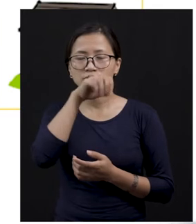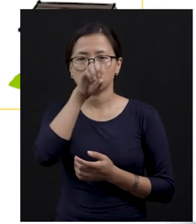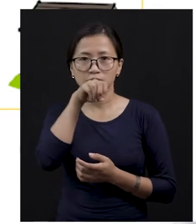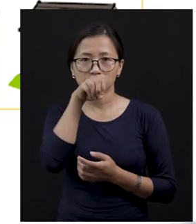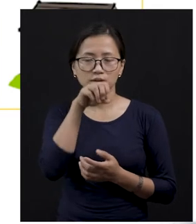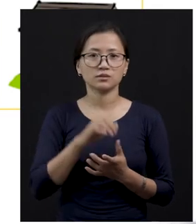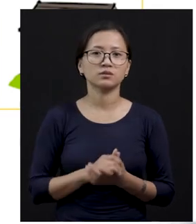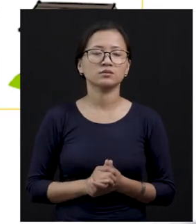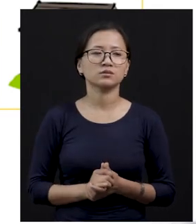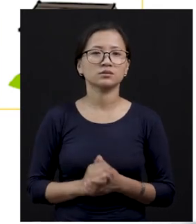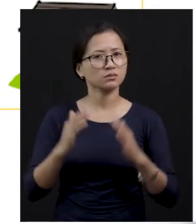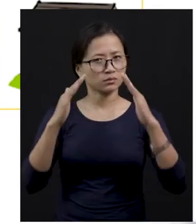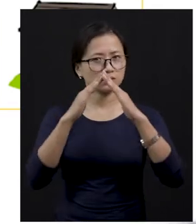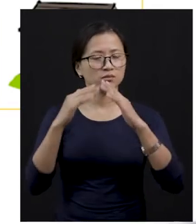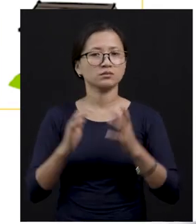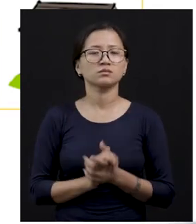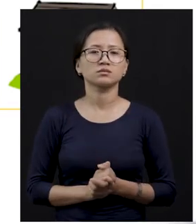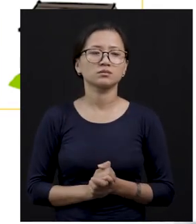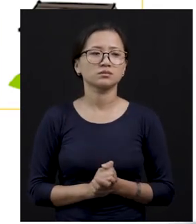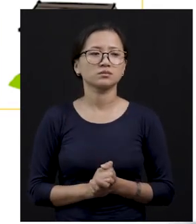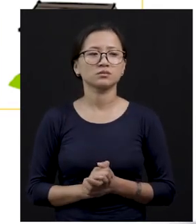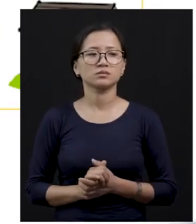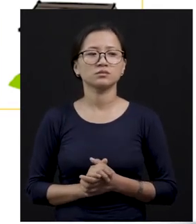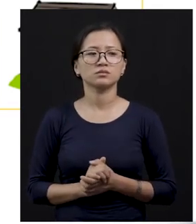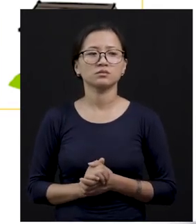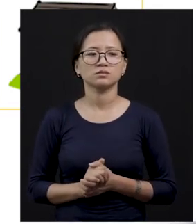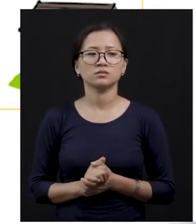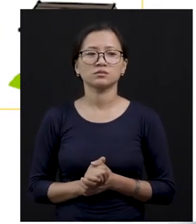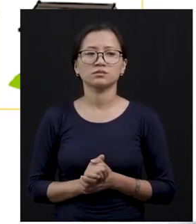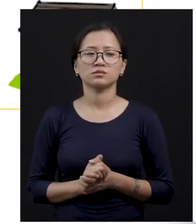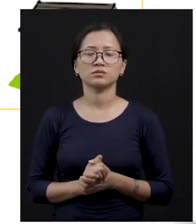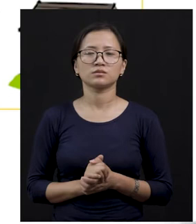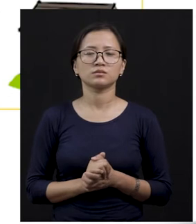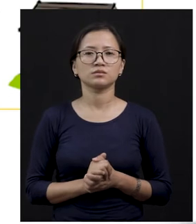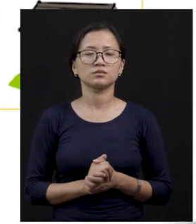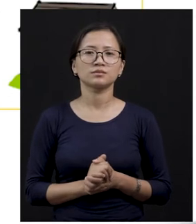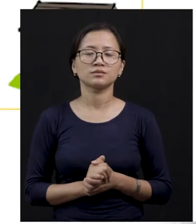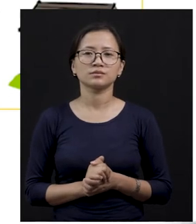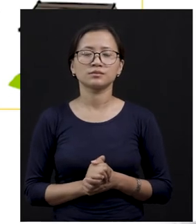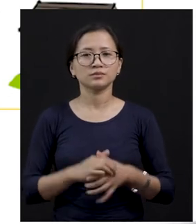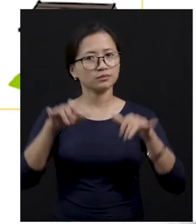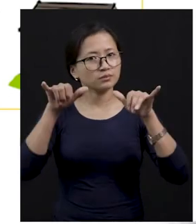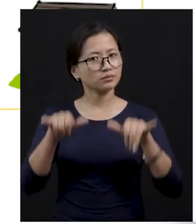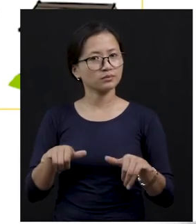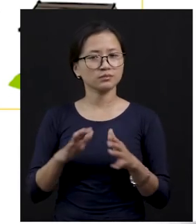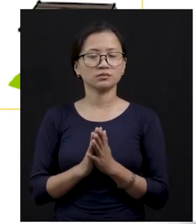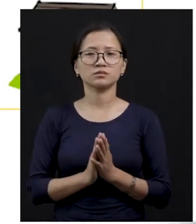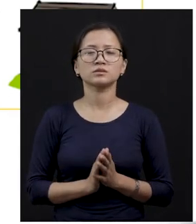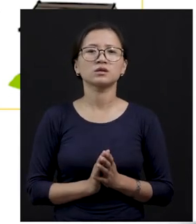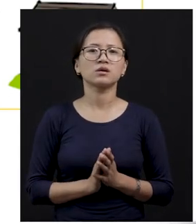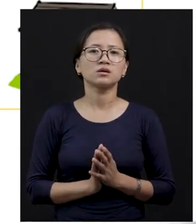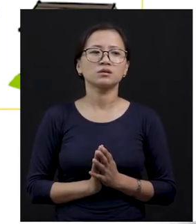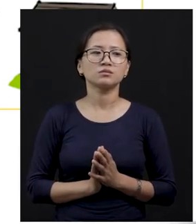of a pig, the oink, the oink, pig, okay? So, pig, they stay in a